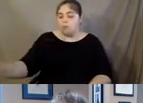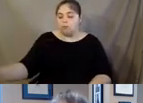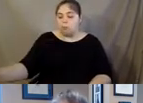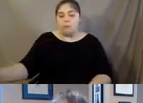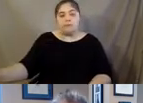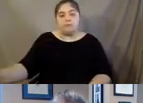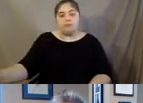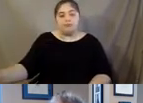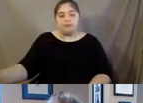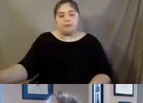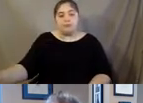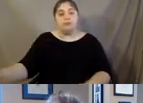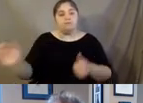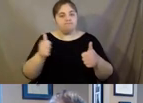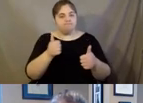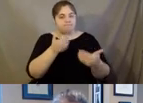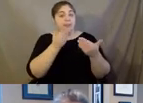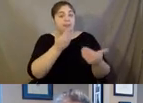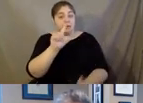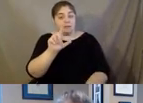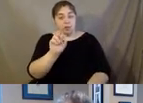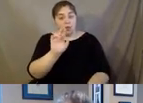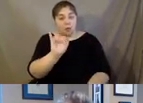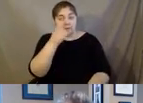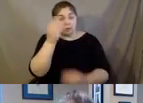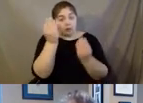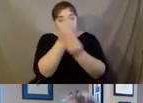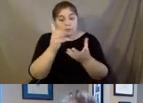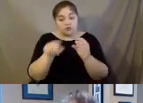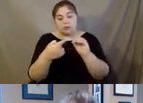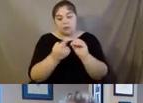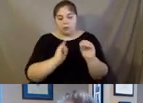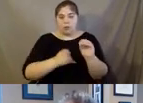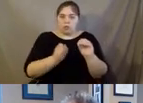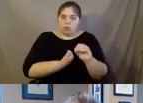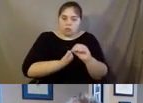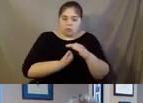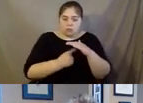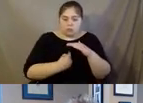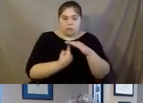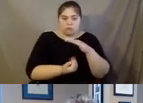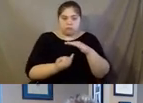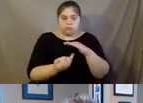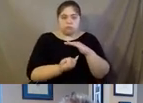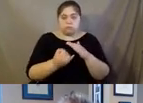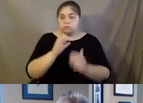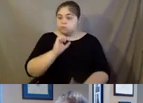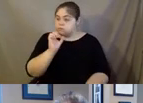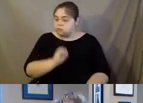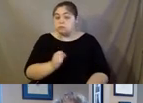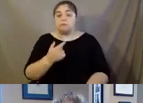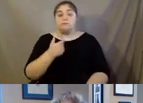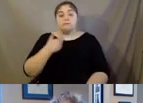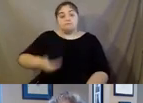Thanks, Lori, for the background on, on isolation and aging. Um, I'm Cynthia Carey-Woods, the Executive Director for